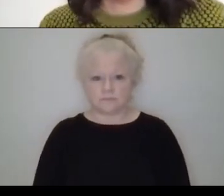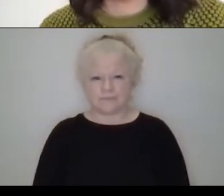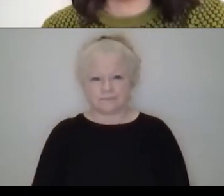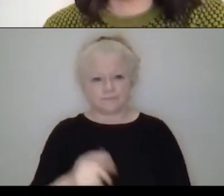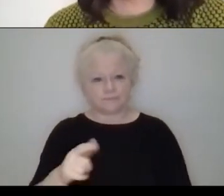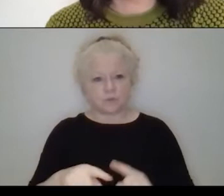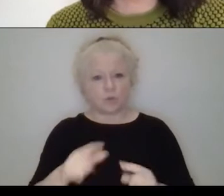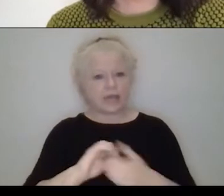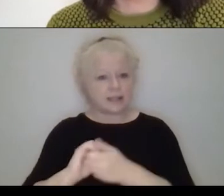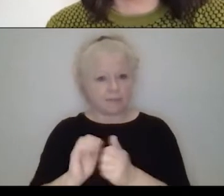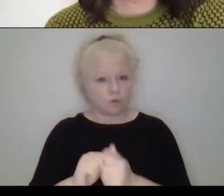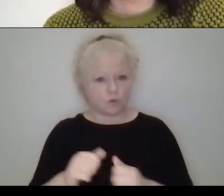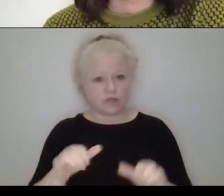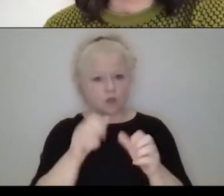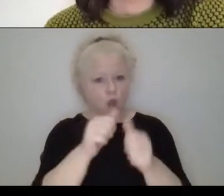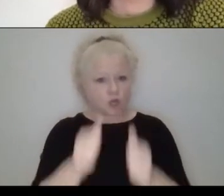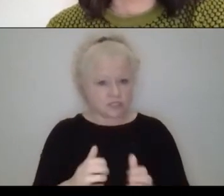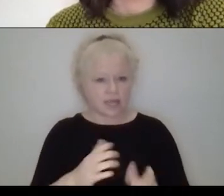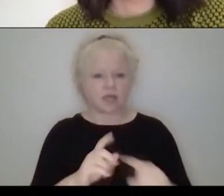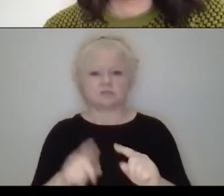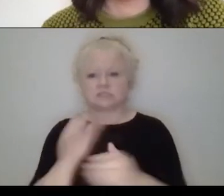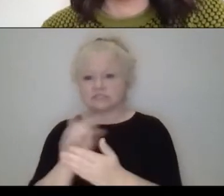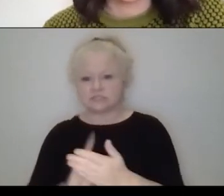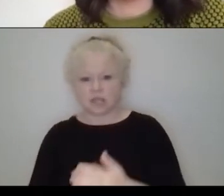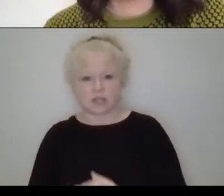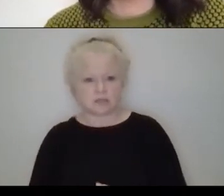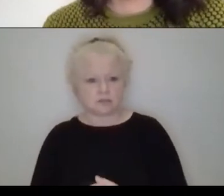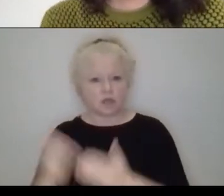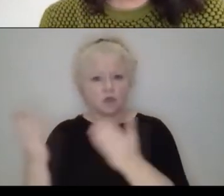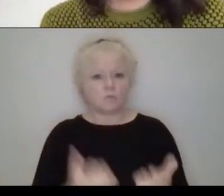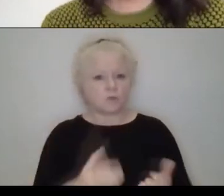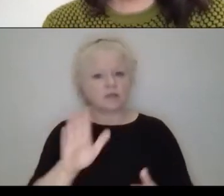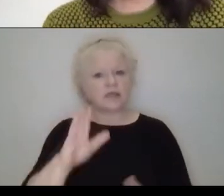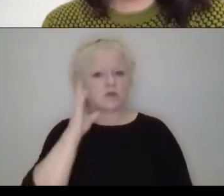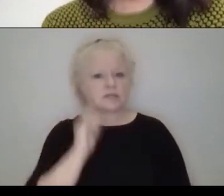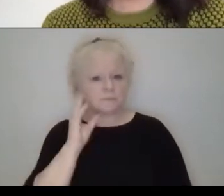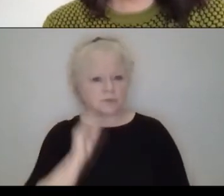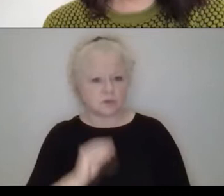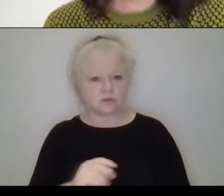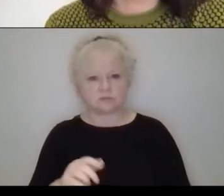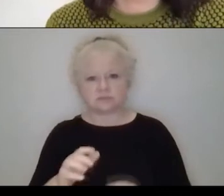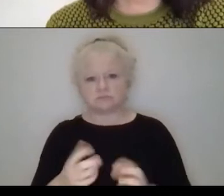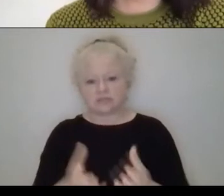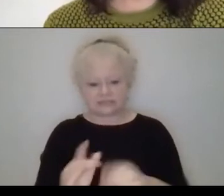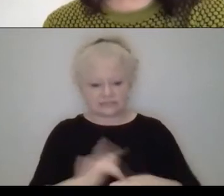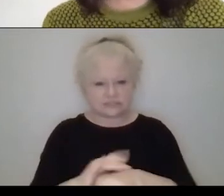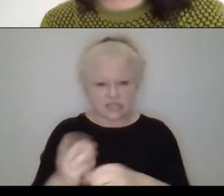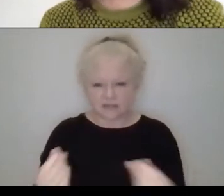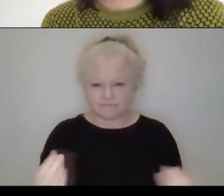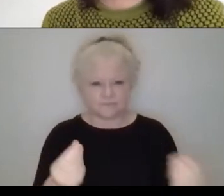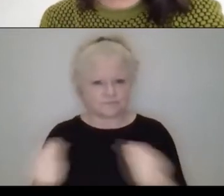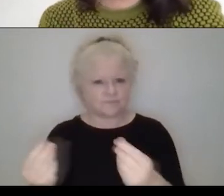architects and interior designing to bring to their space, experience and textures and colorful joy